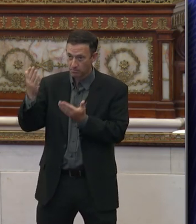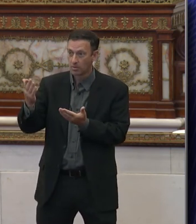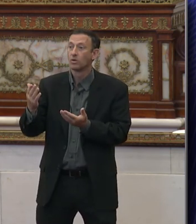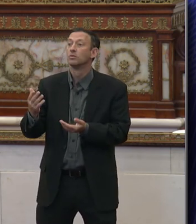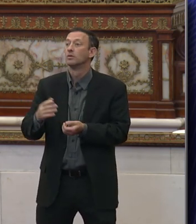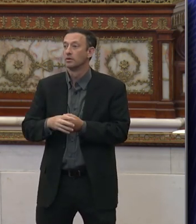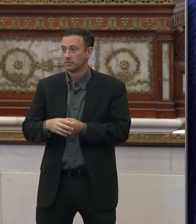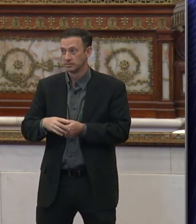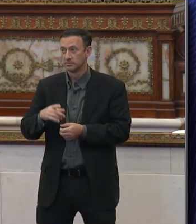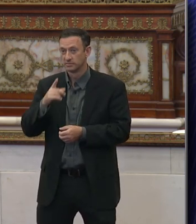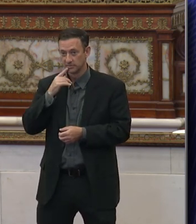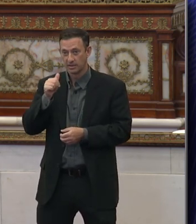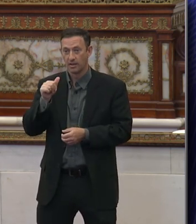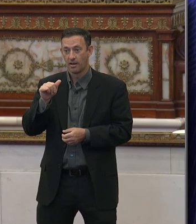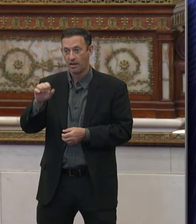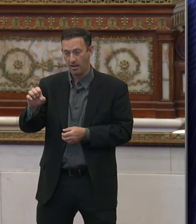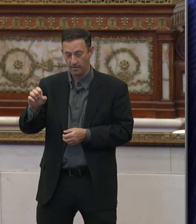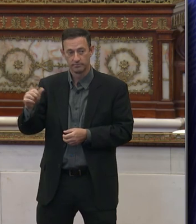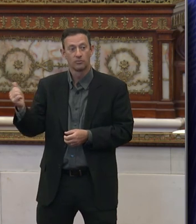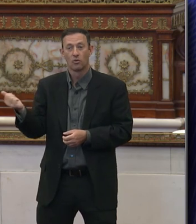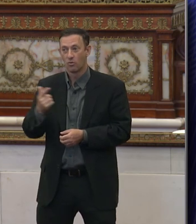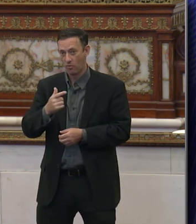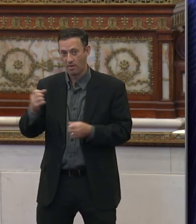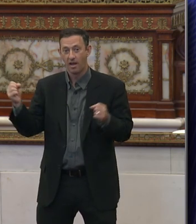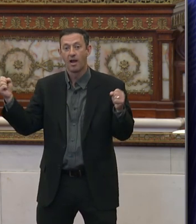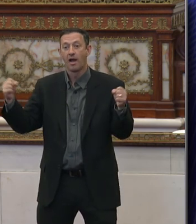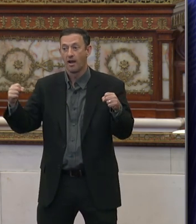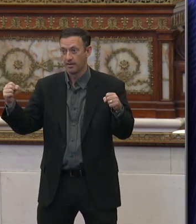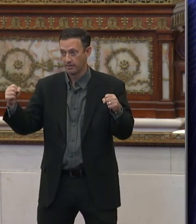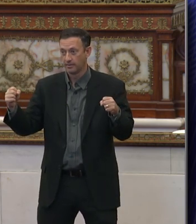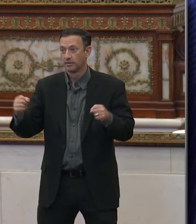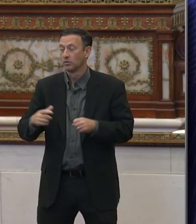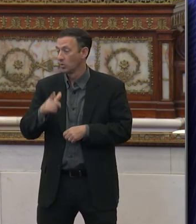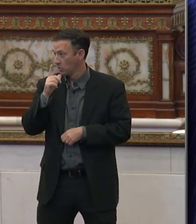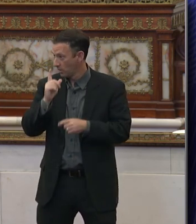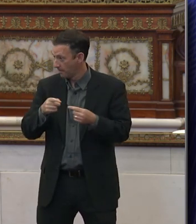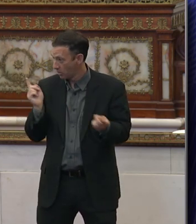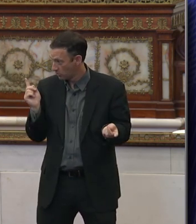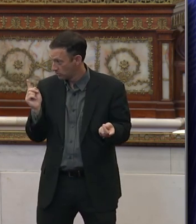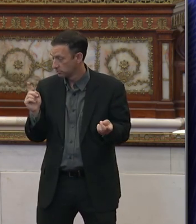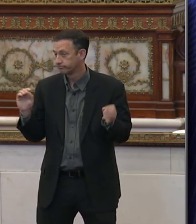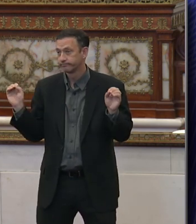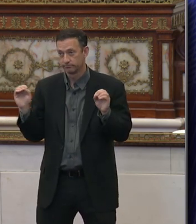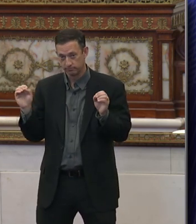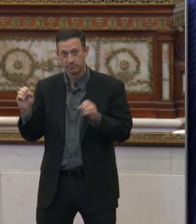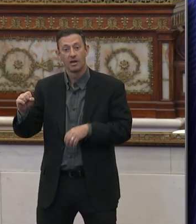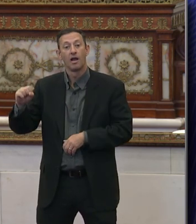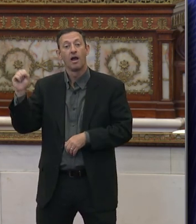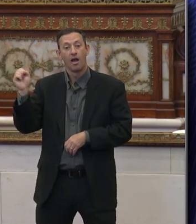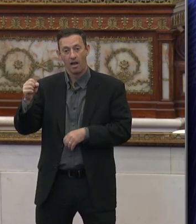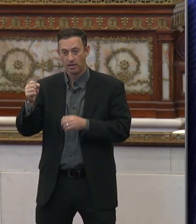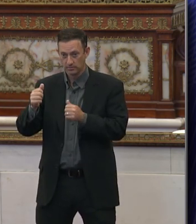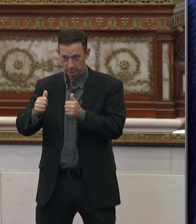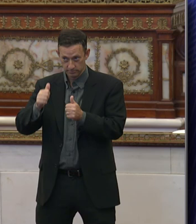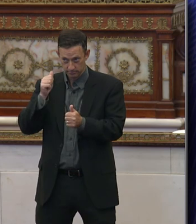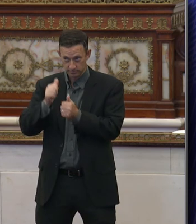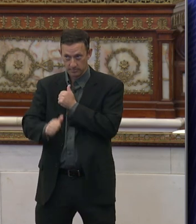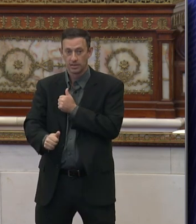by saying aye. Aye. Aye. Aye. Those opposed? The ayes have it and the motion